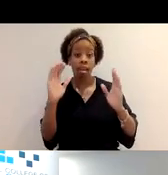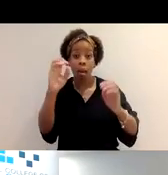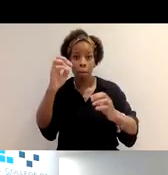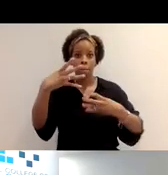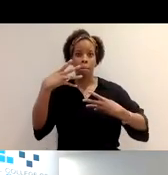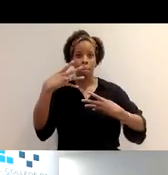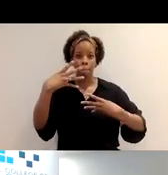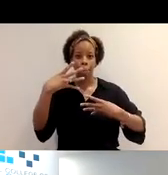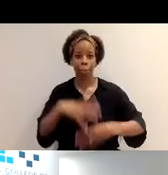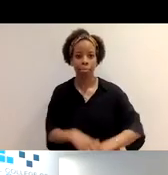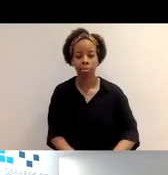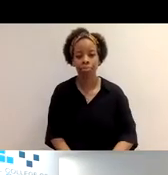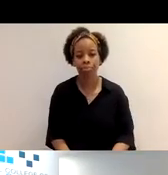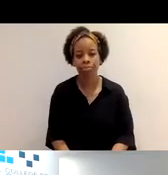instead.